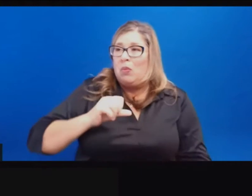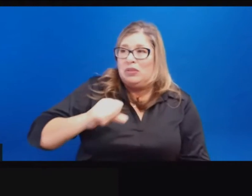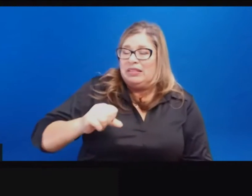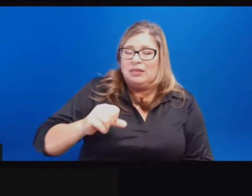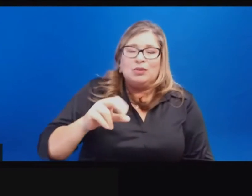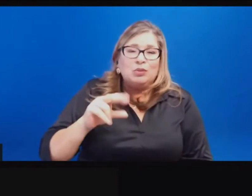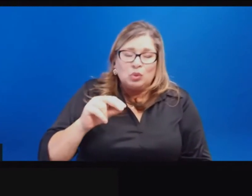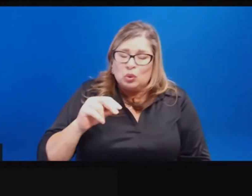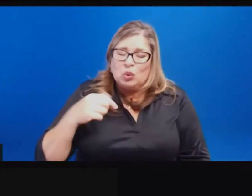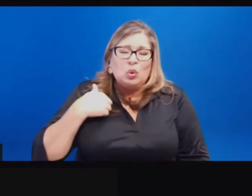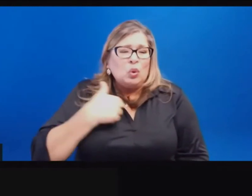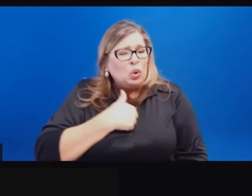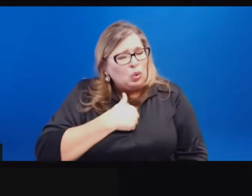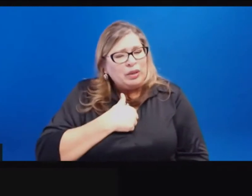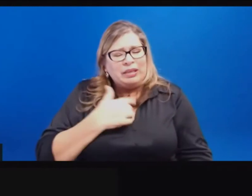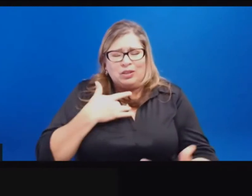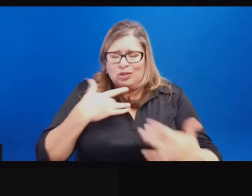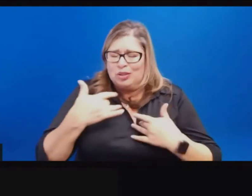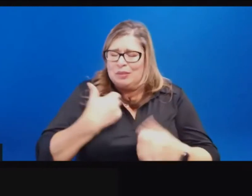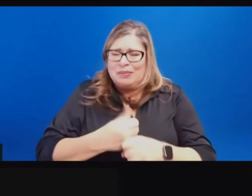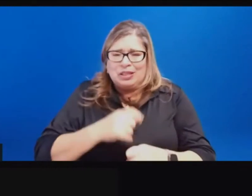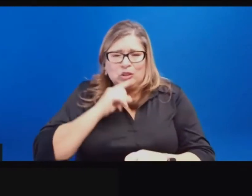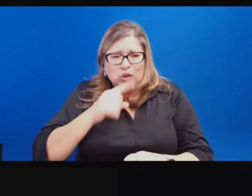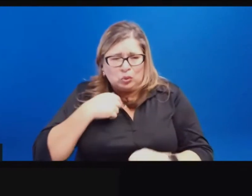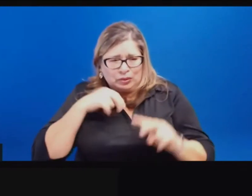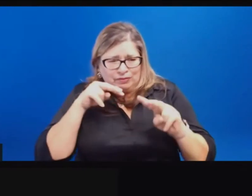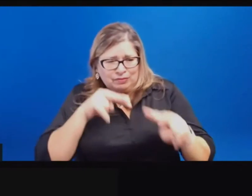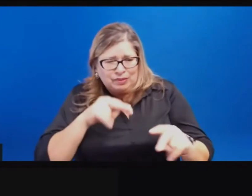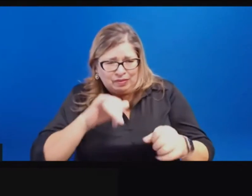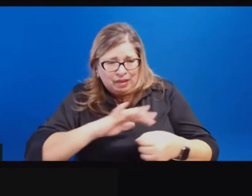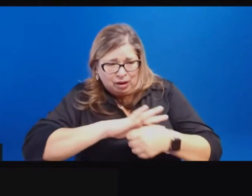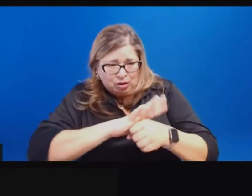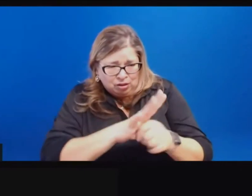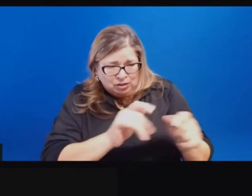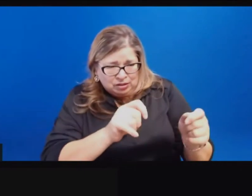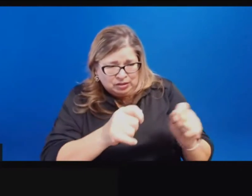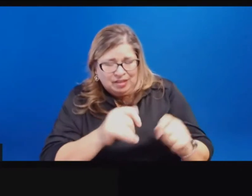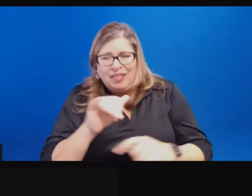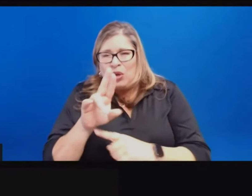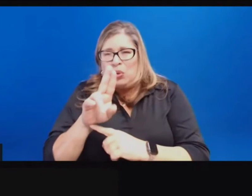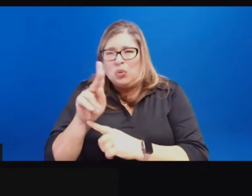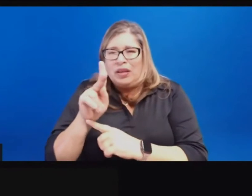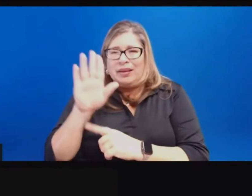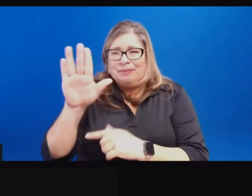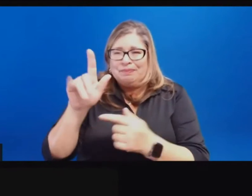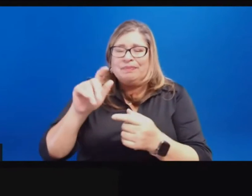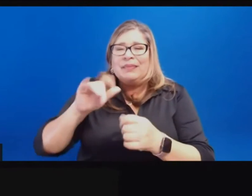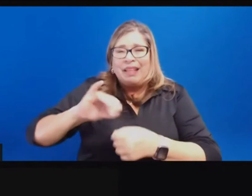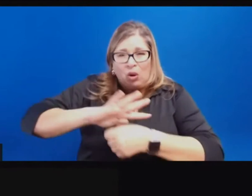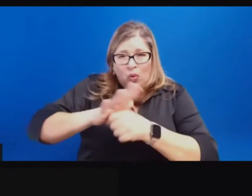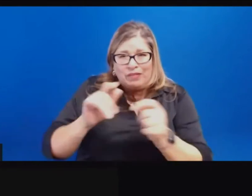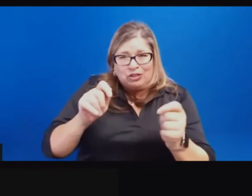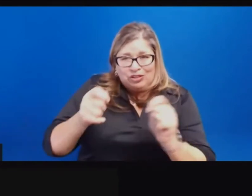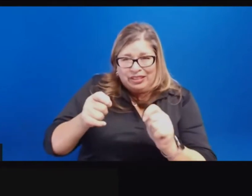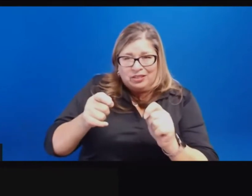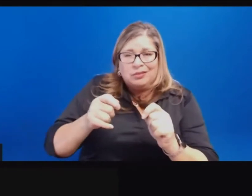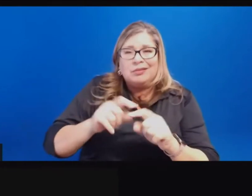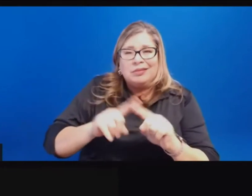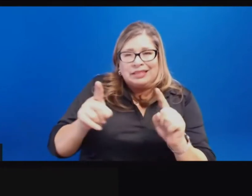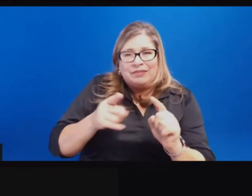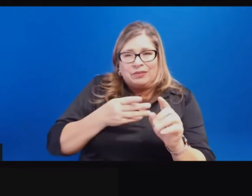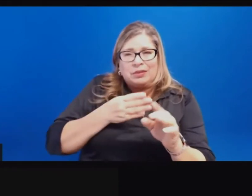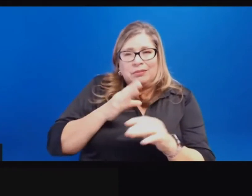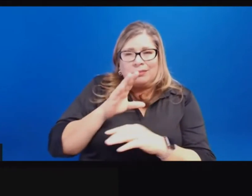So of course we're very concerned. We know that we have cases, both the UK variant and, um, recently discovered other